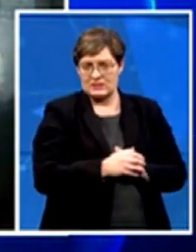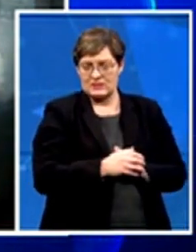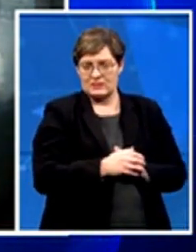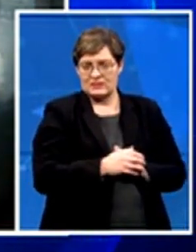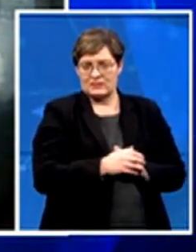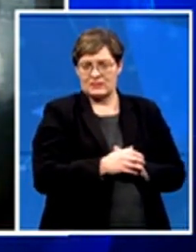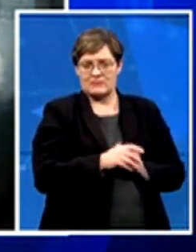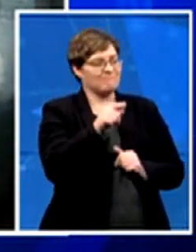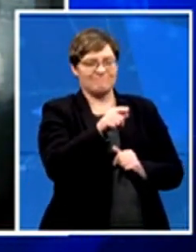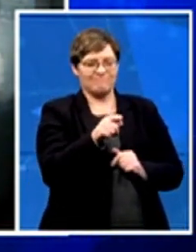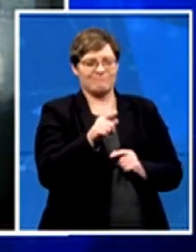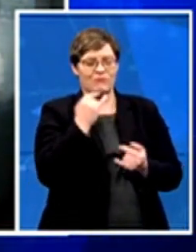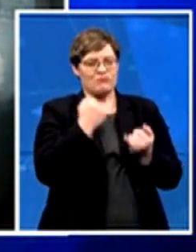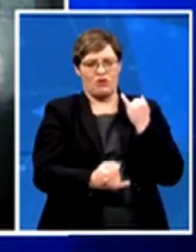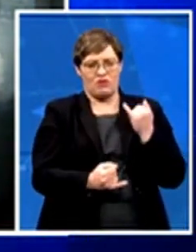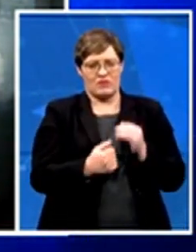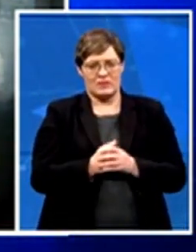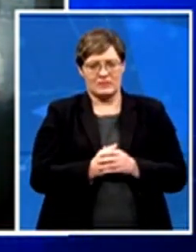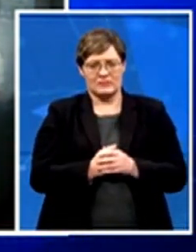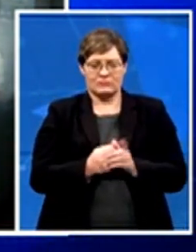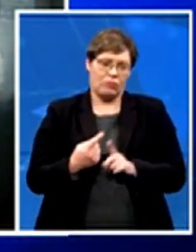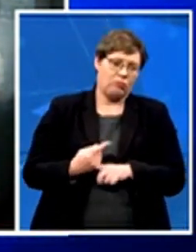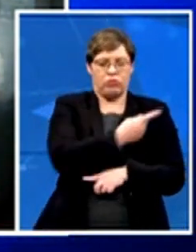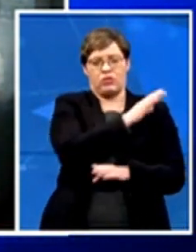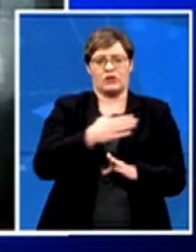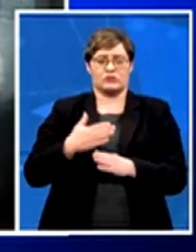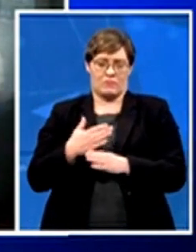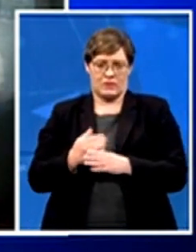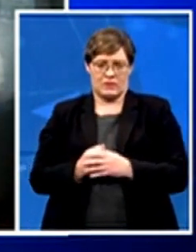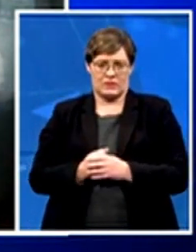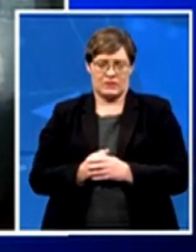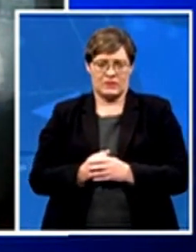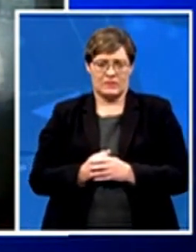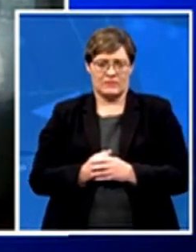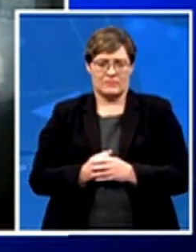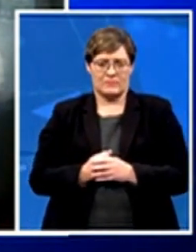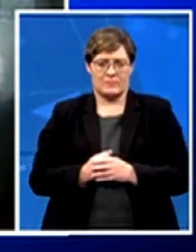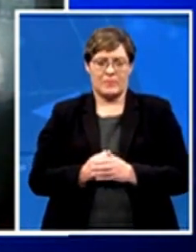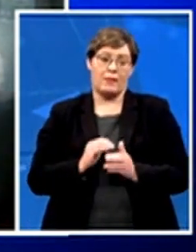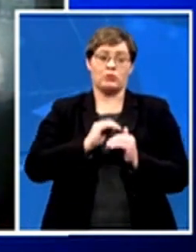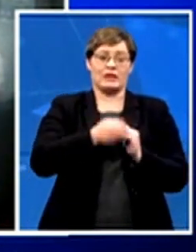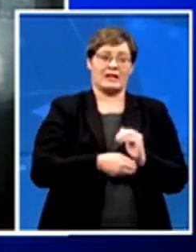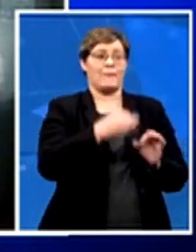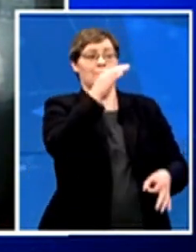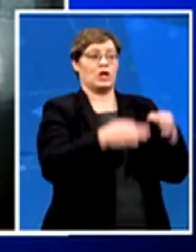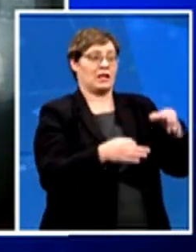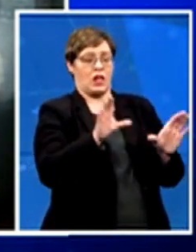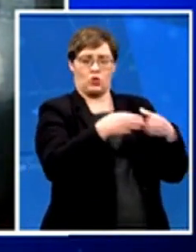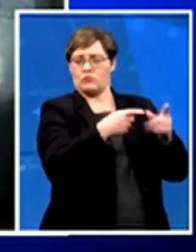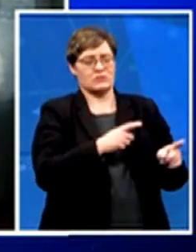not their core functions. At no level is it a function to protect political parties. It is their level to protect